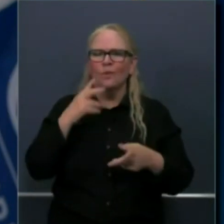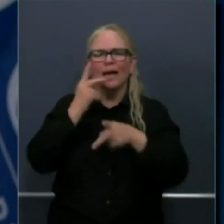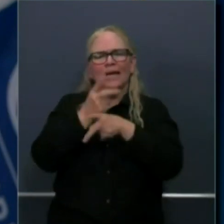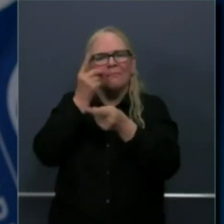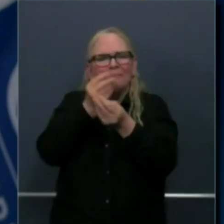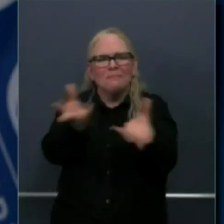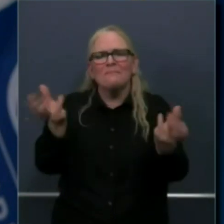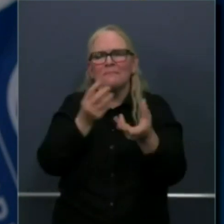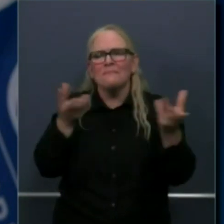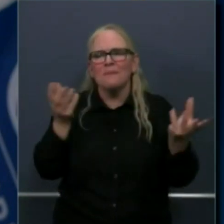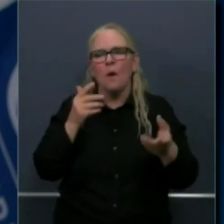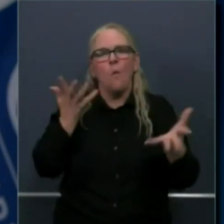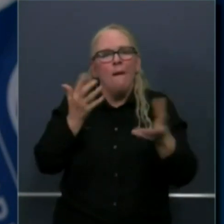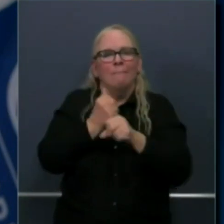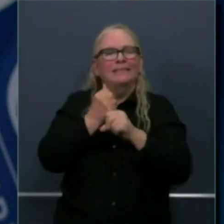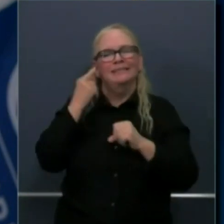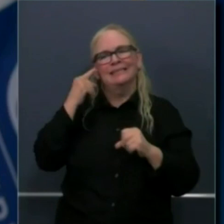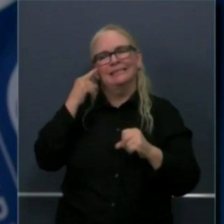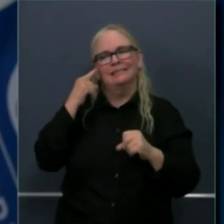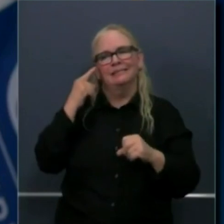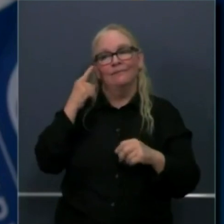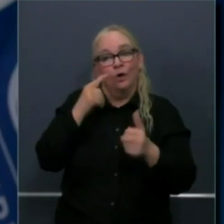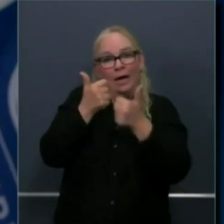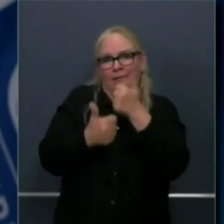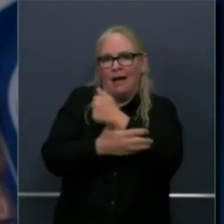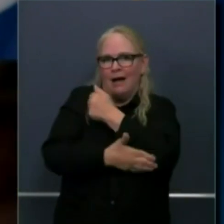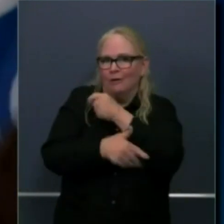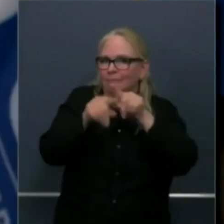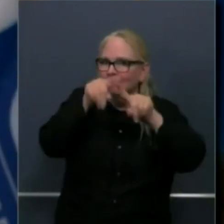forward in a way that helps minimize risk for all Californians.